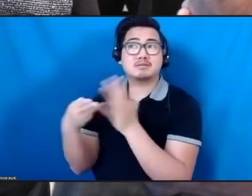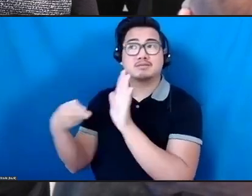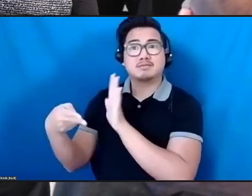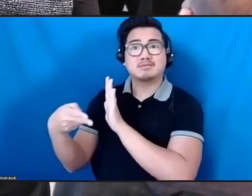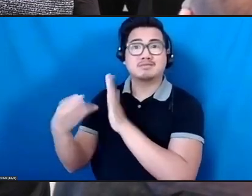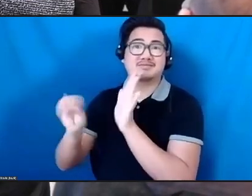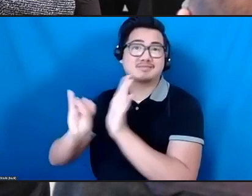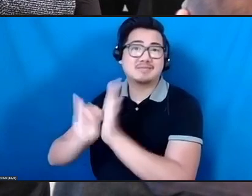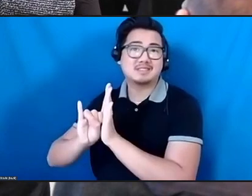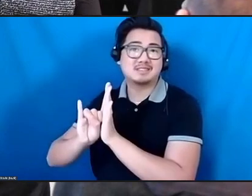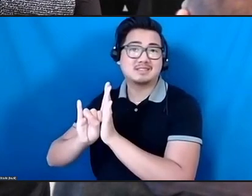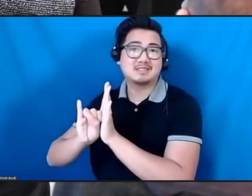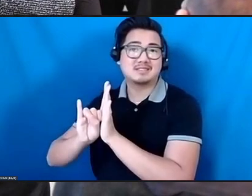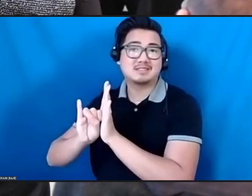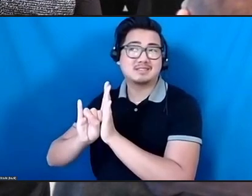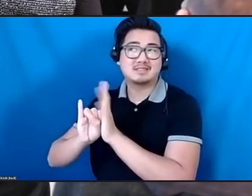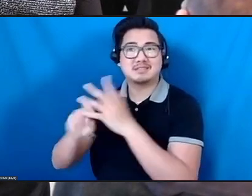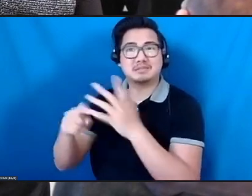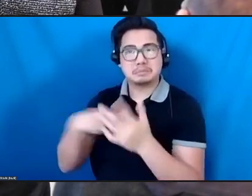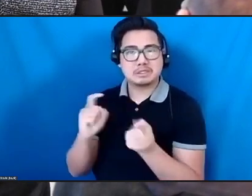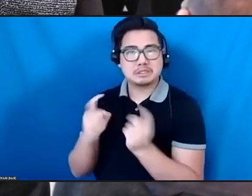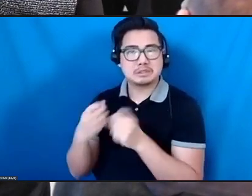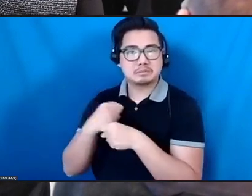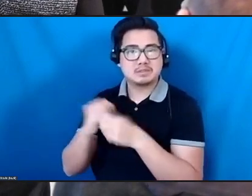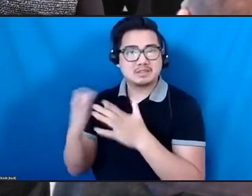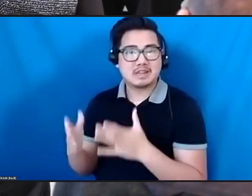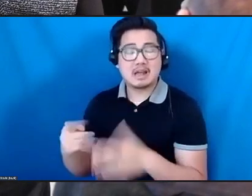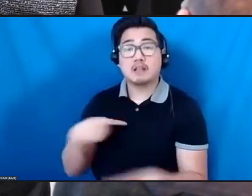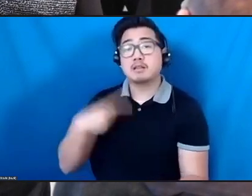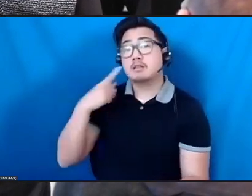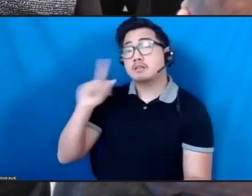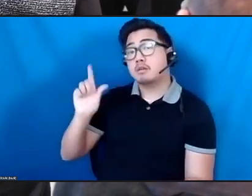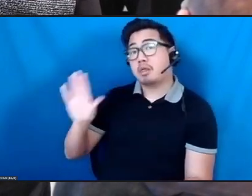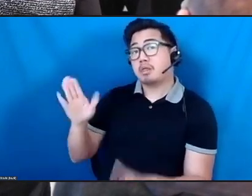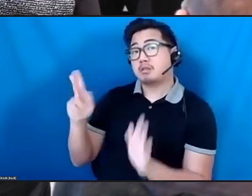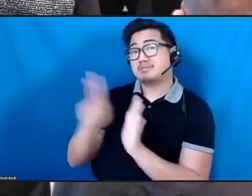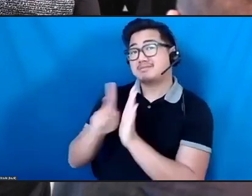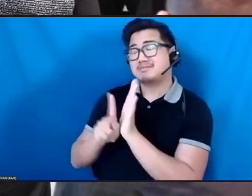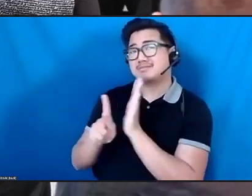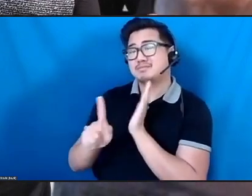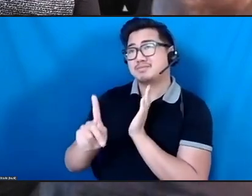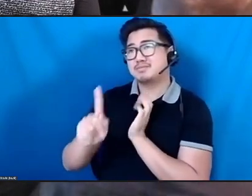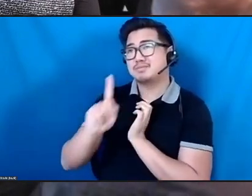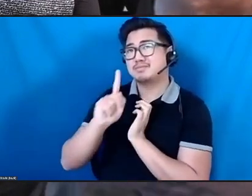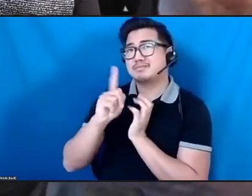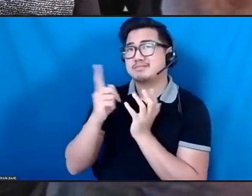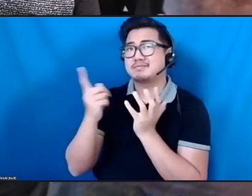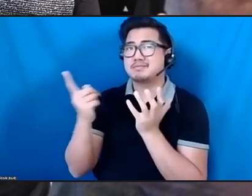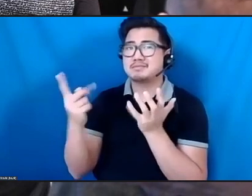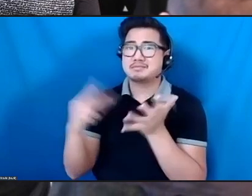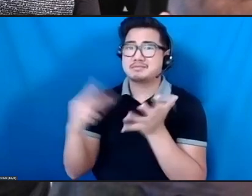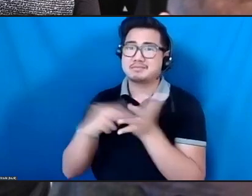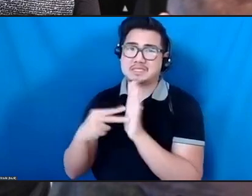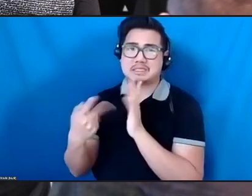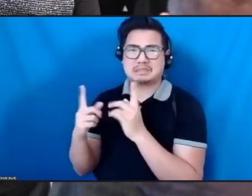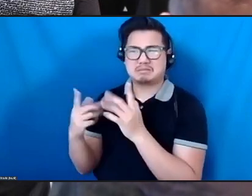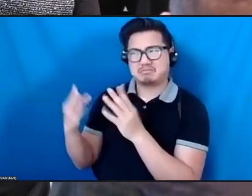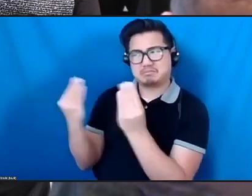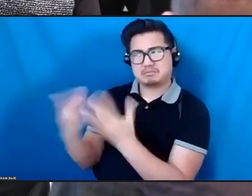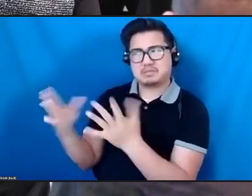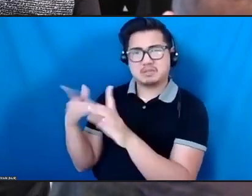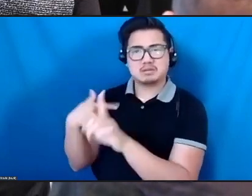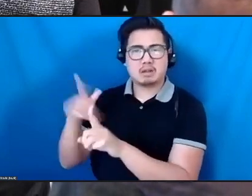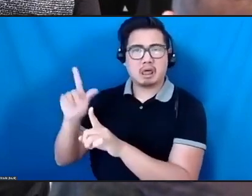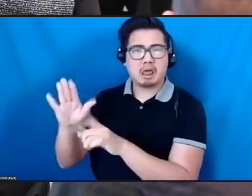not false modesty to say the labs program, I don't think was about anything the lab was giving them or anything that the prestige of Georgetown University was giving them,